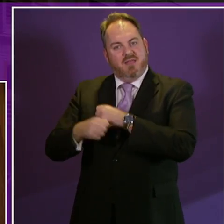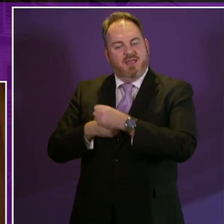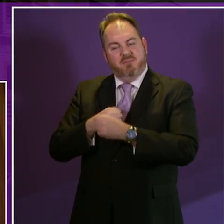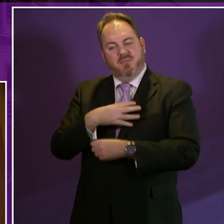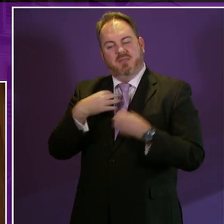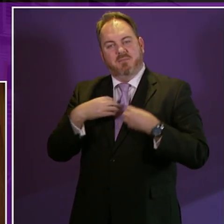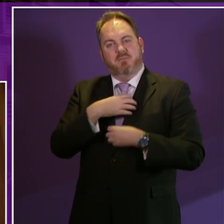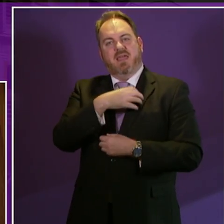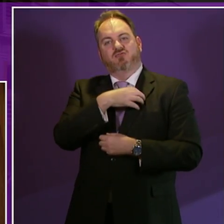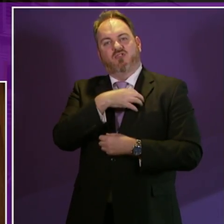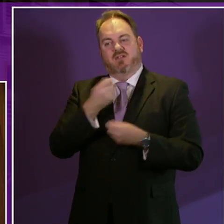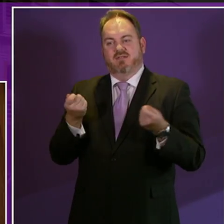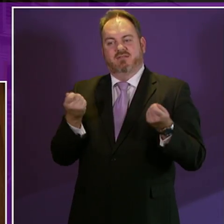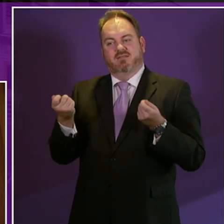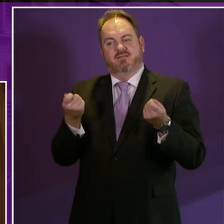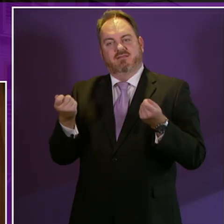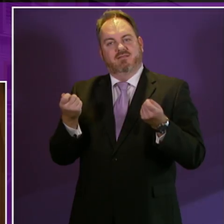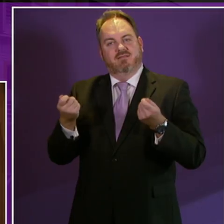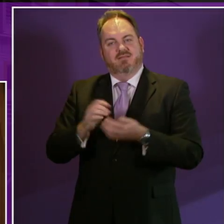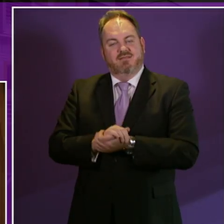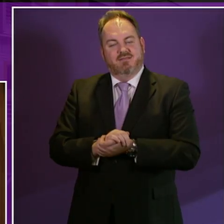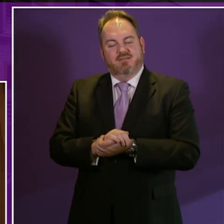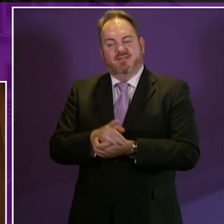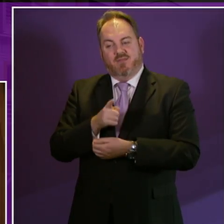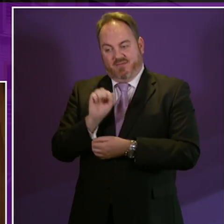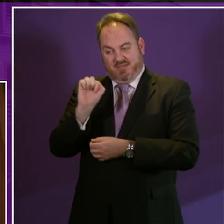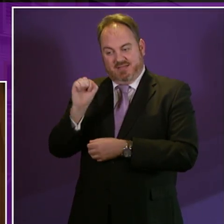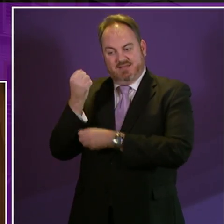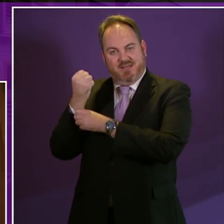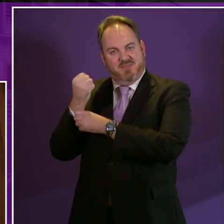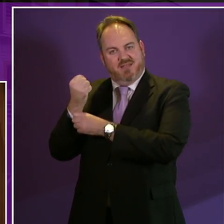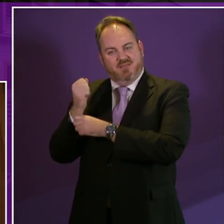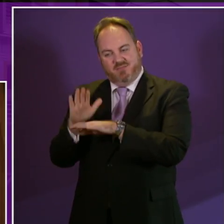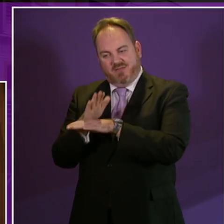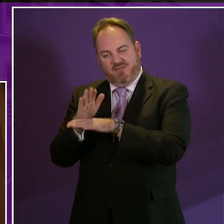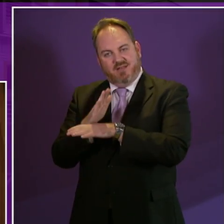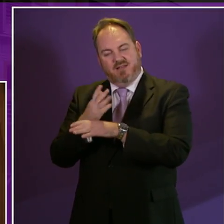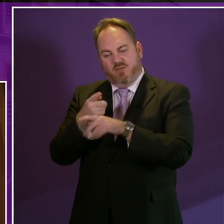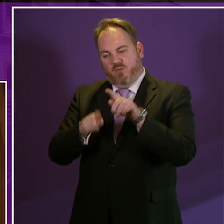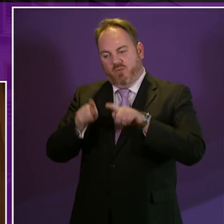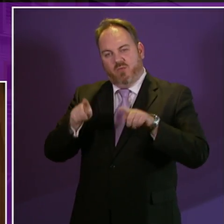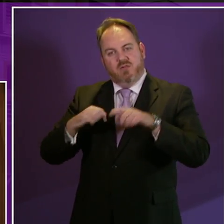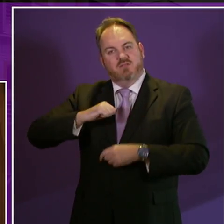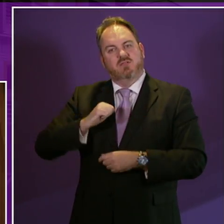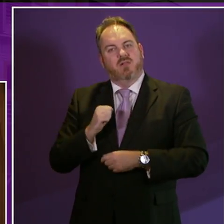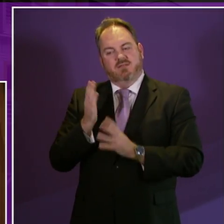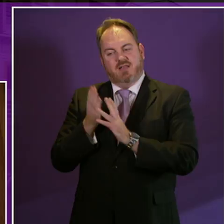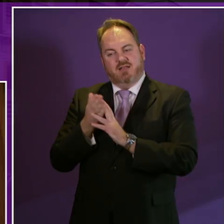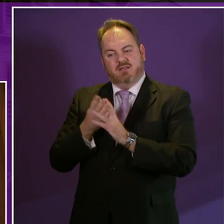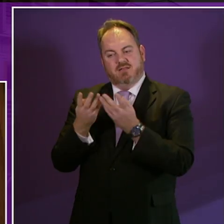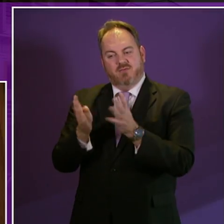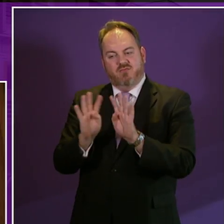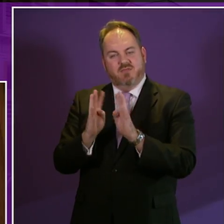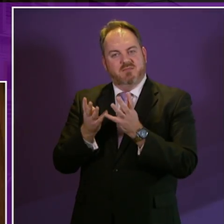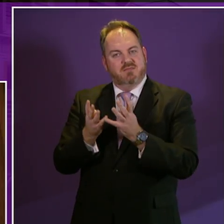Scottish Disability Equalities Forum, which is the national forum for all Scotland's access forums. Now, until you have a